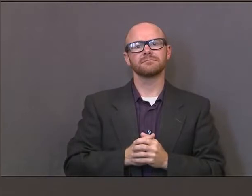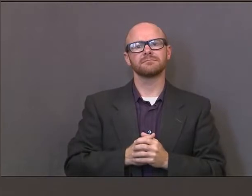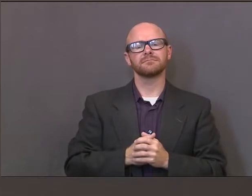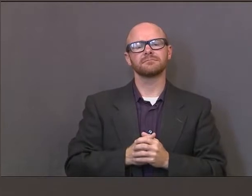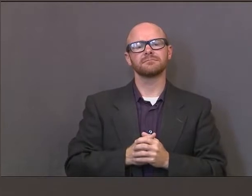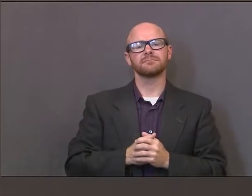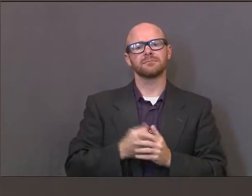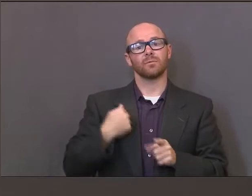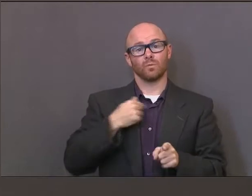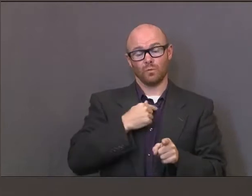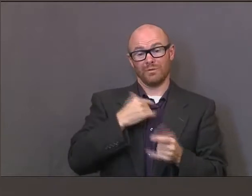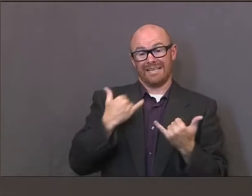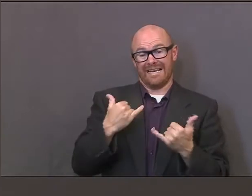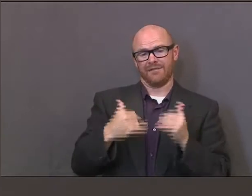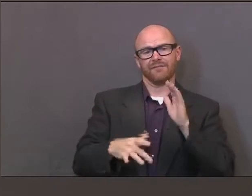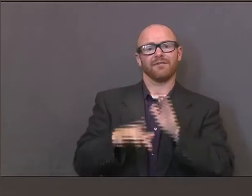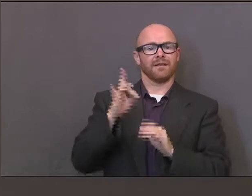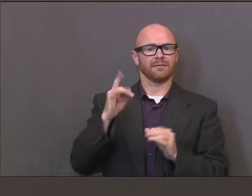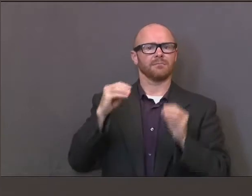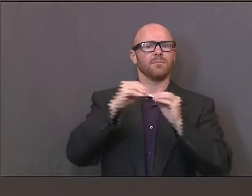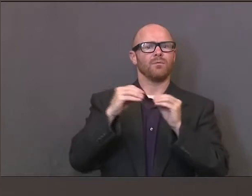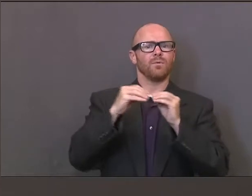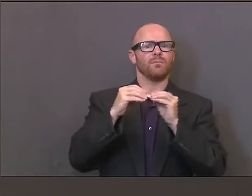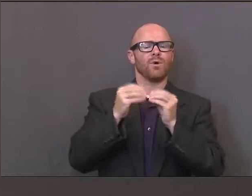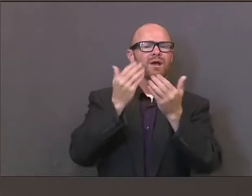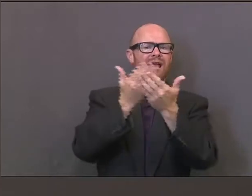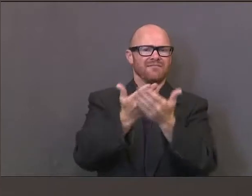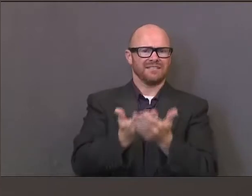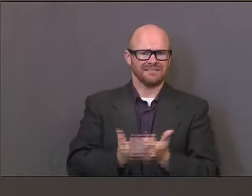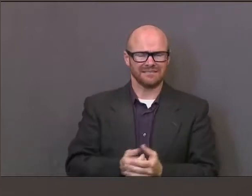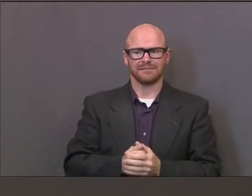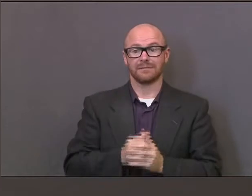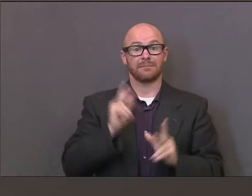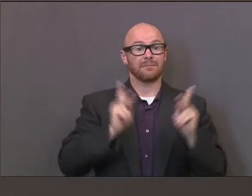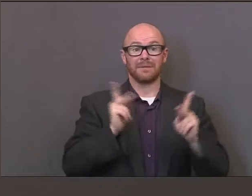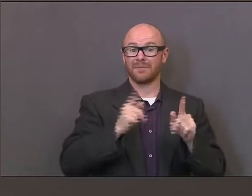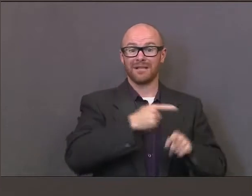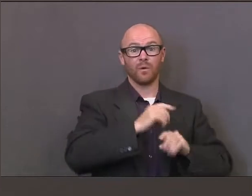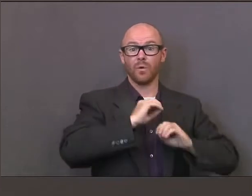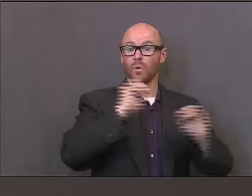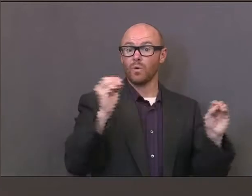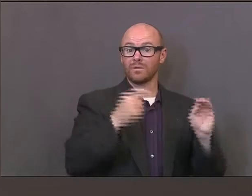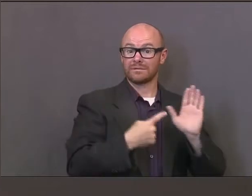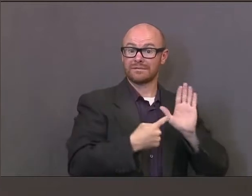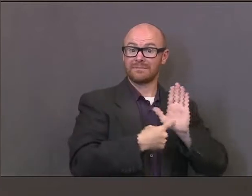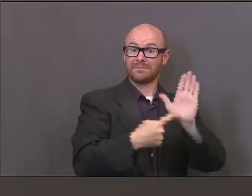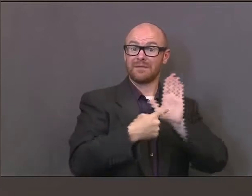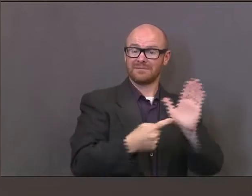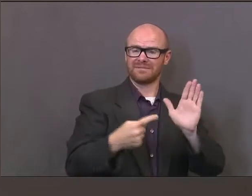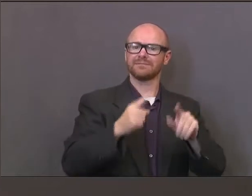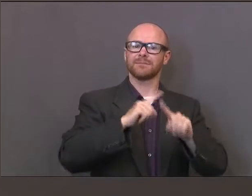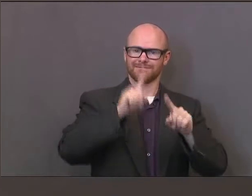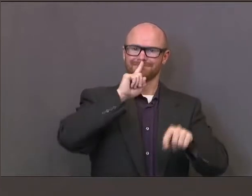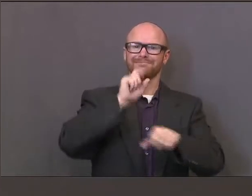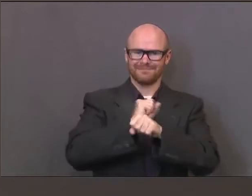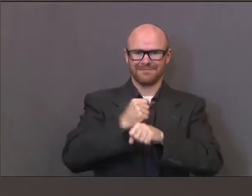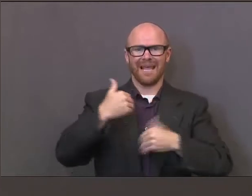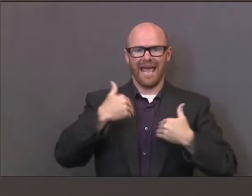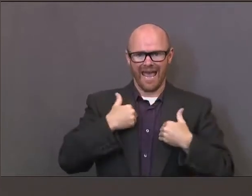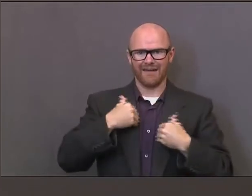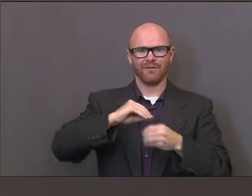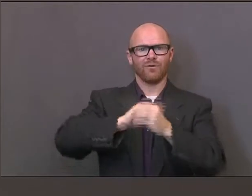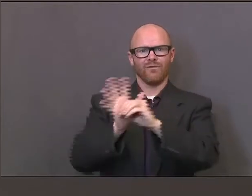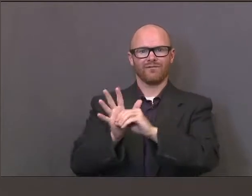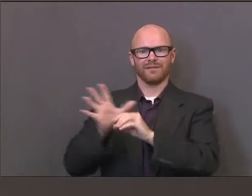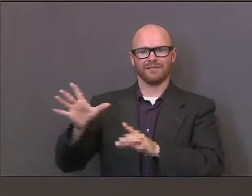And we're finding more and more evidence of people that are asymptomatic, don't have any symptoms at all, but do have the virus and can